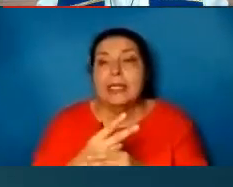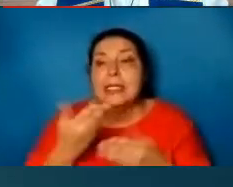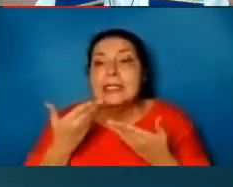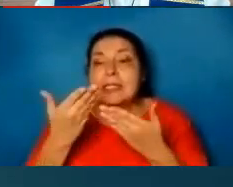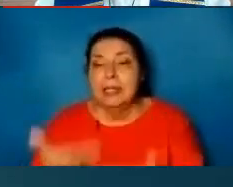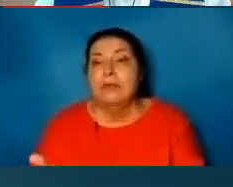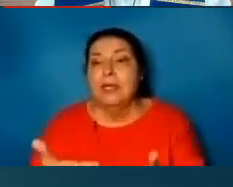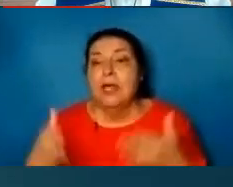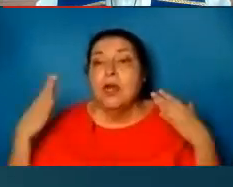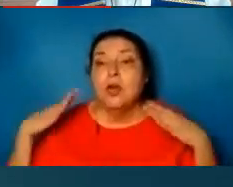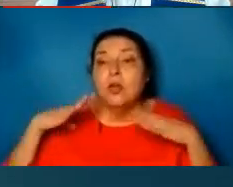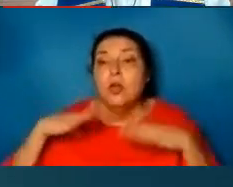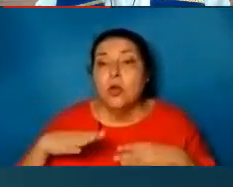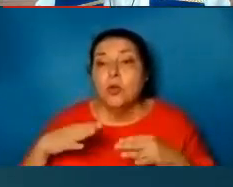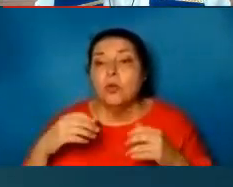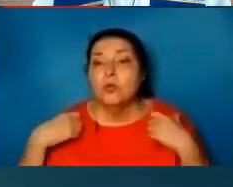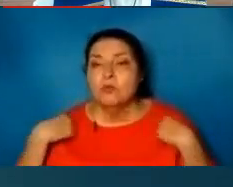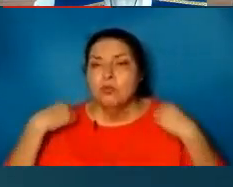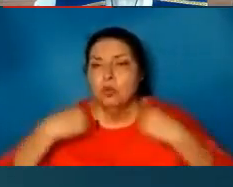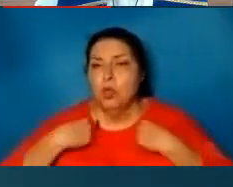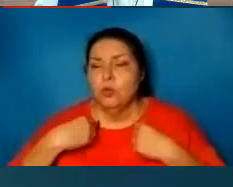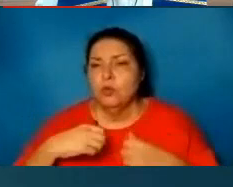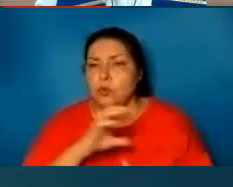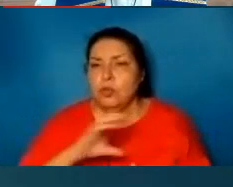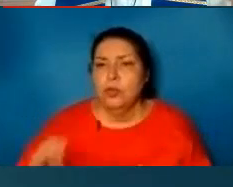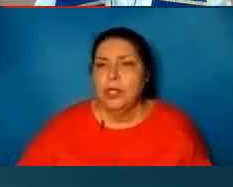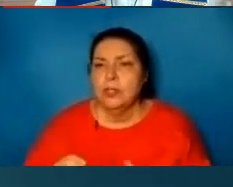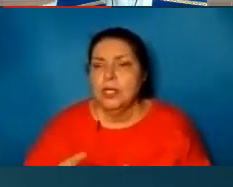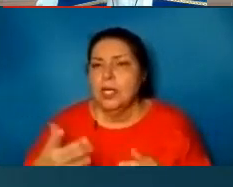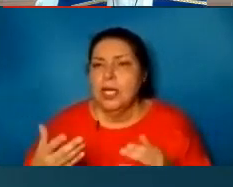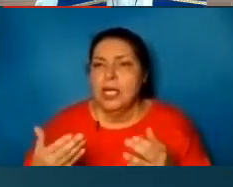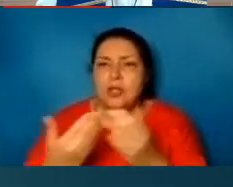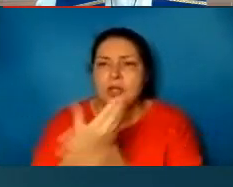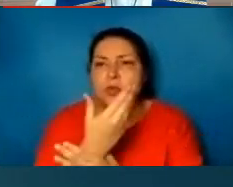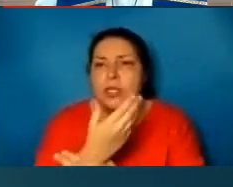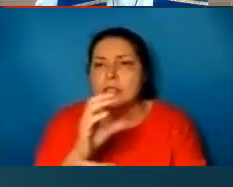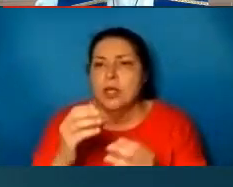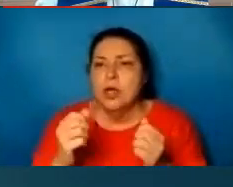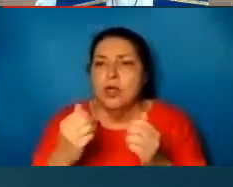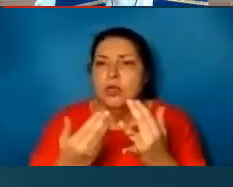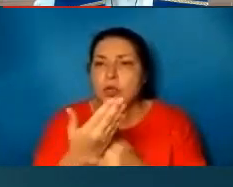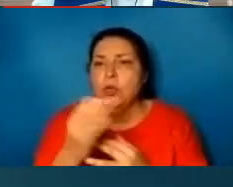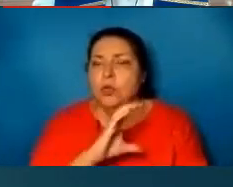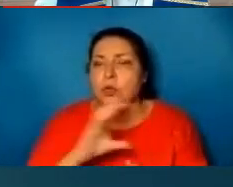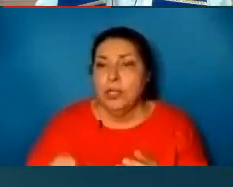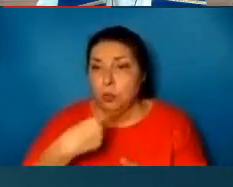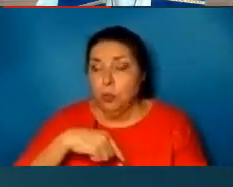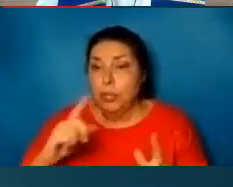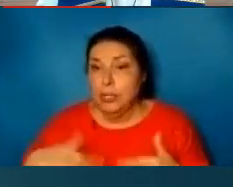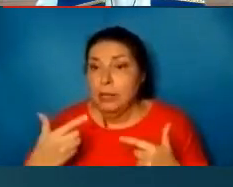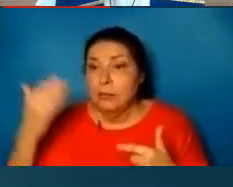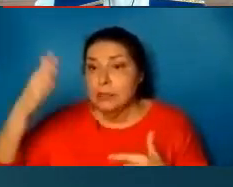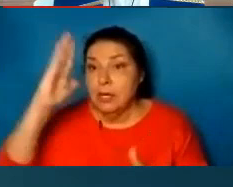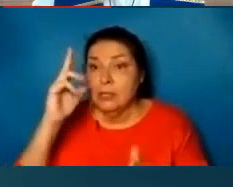Clothed with Christ, robed in baptismal newness of life, we live as God's holy people.